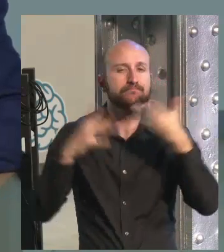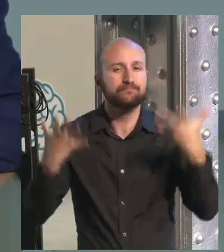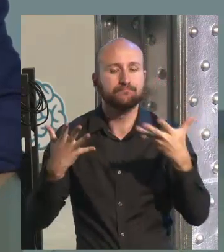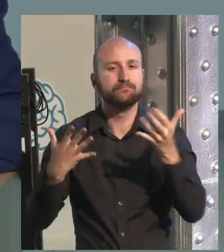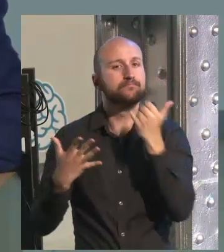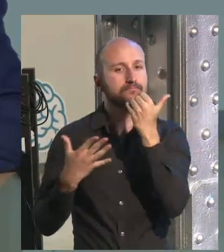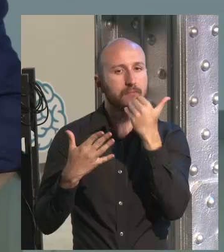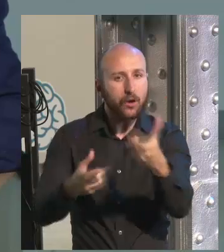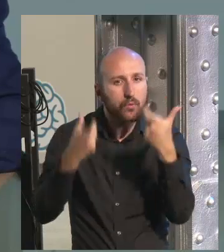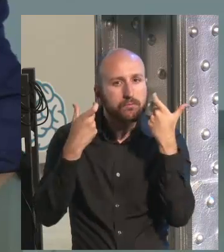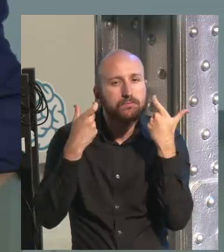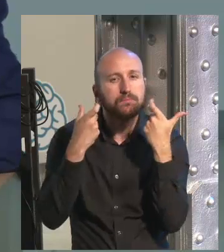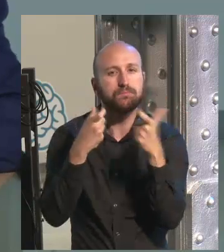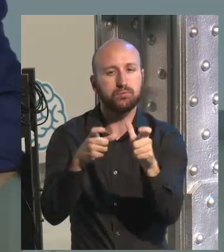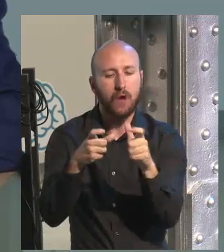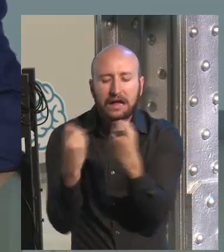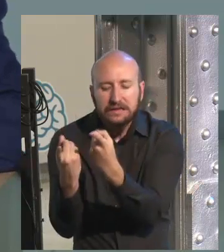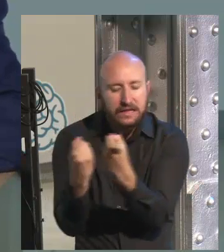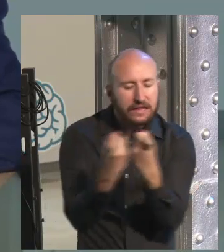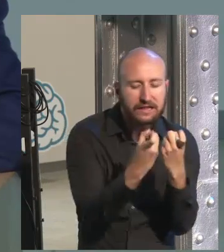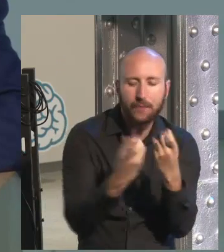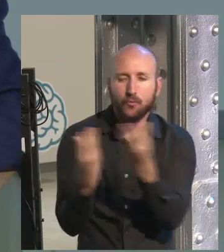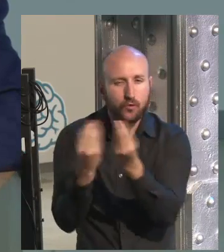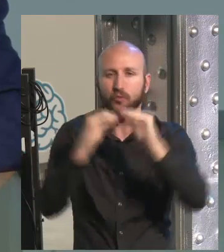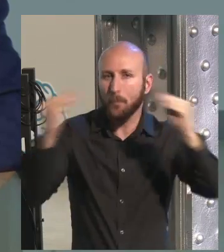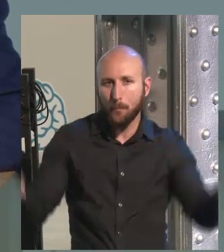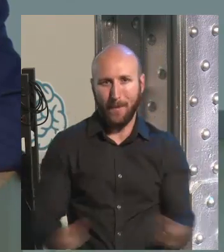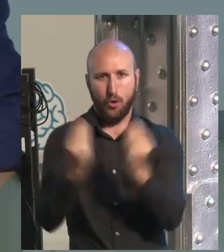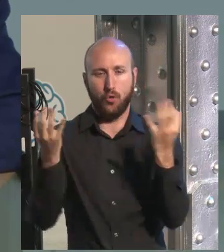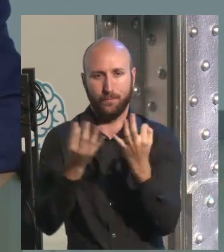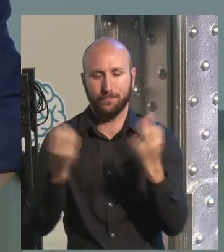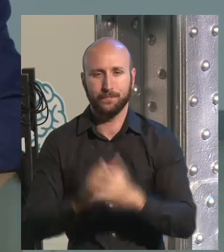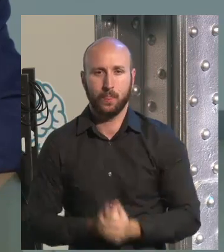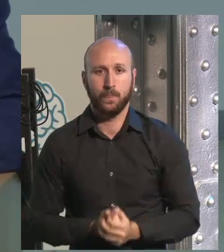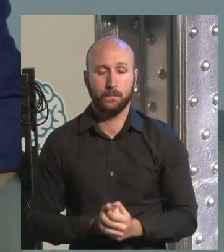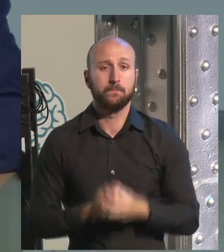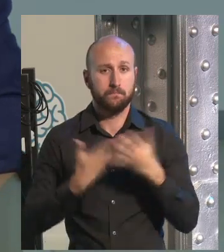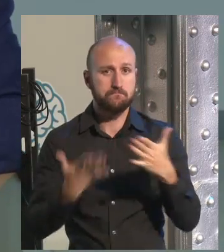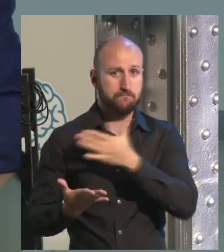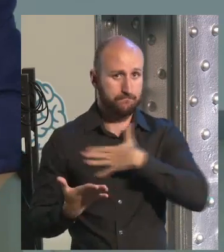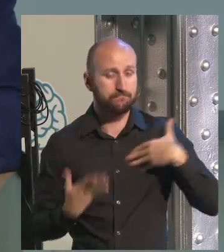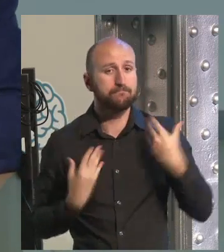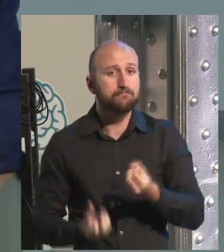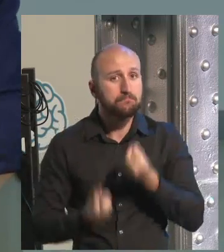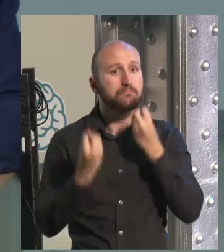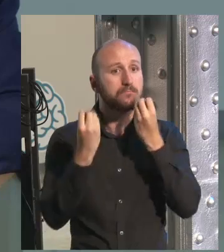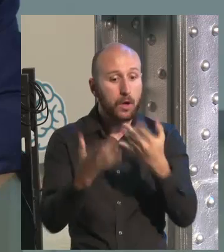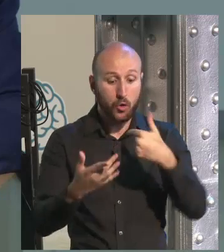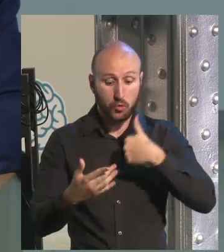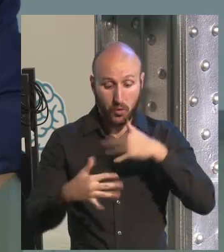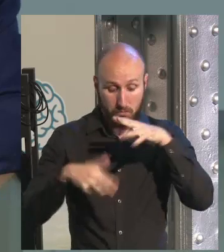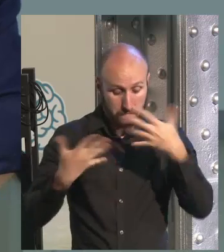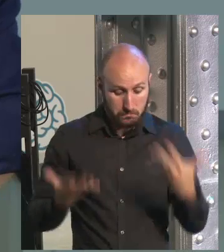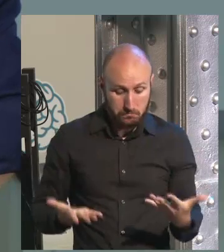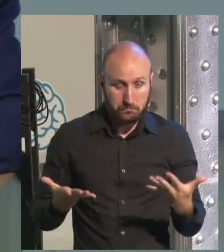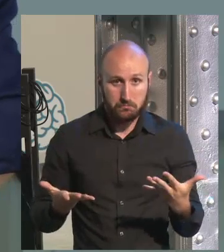medicine, psychology, sociology. And that's why I wanted to tell you that